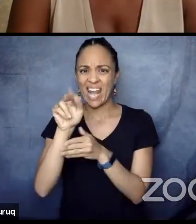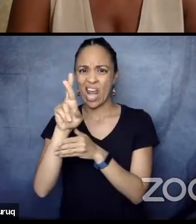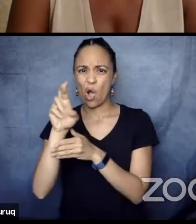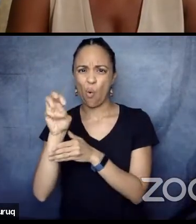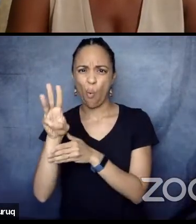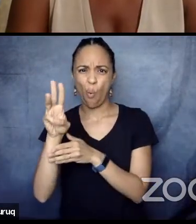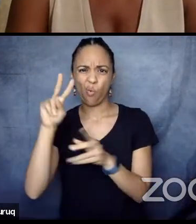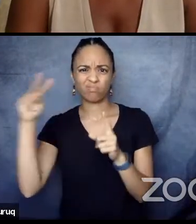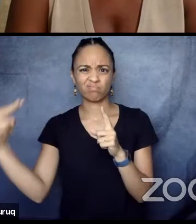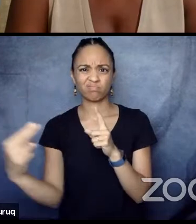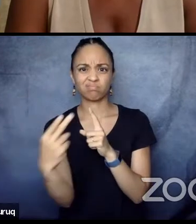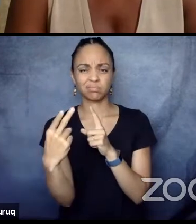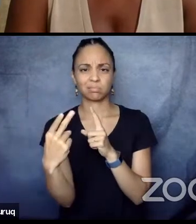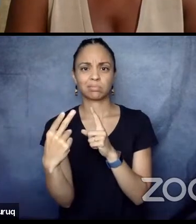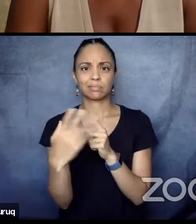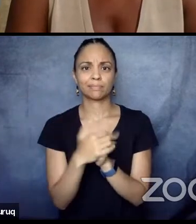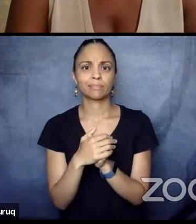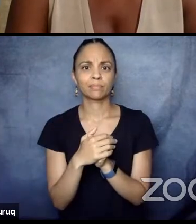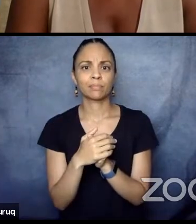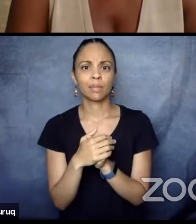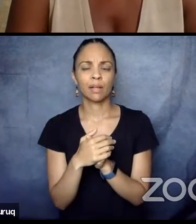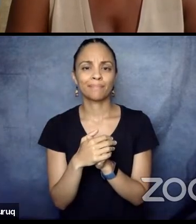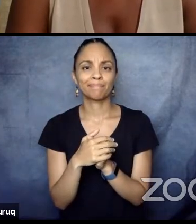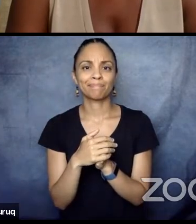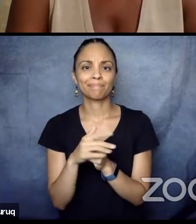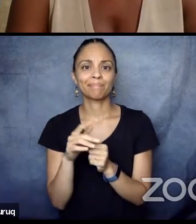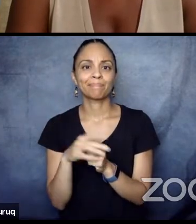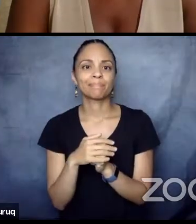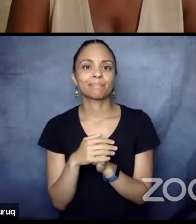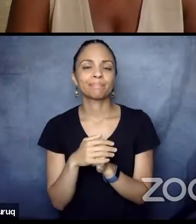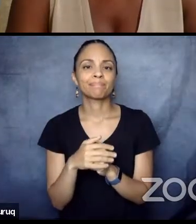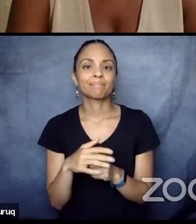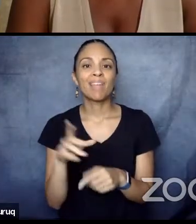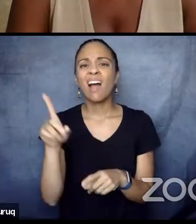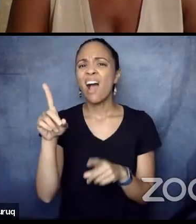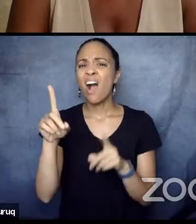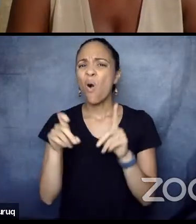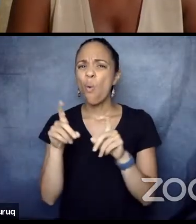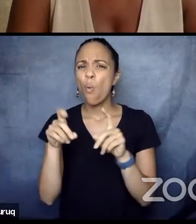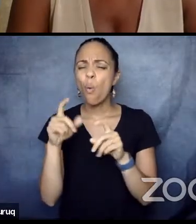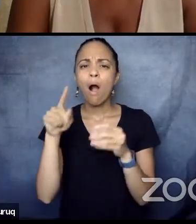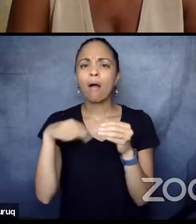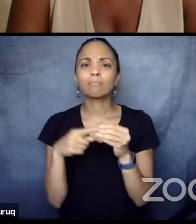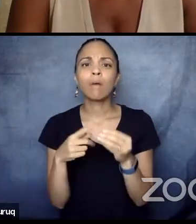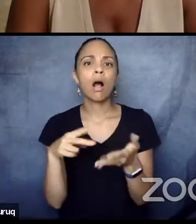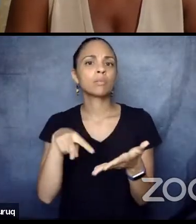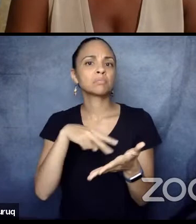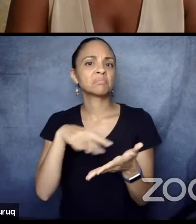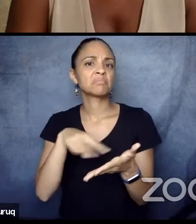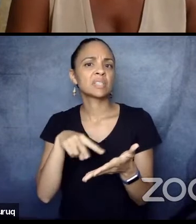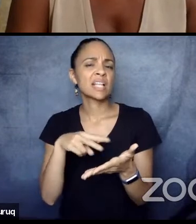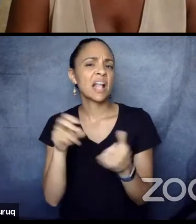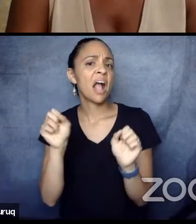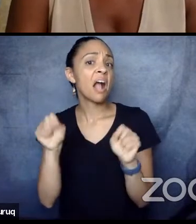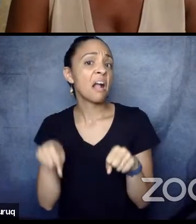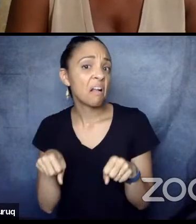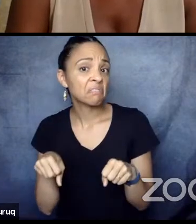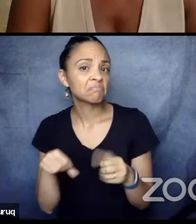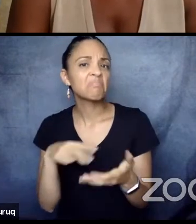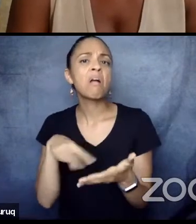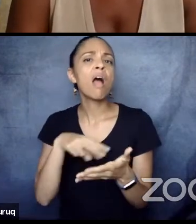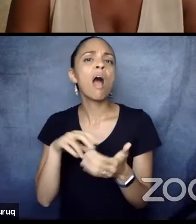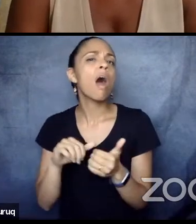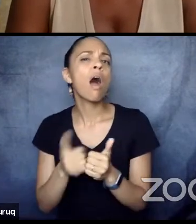things. What do you really do? And oh, in the dance, what do you really, really do? So then you go to all these auditions and you find I